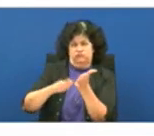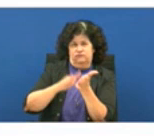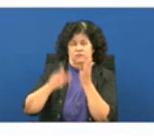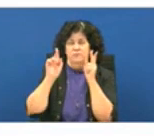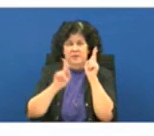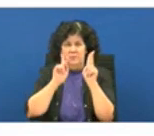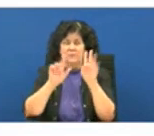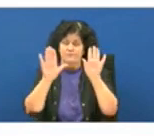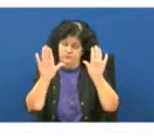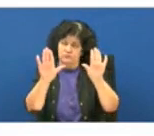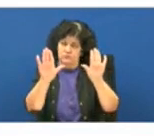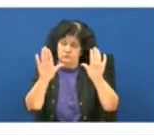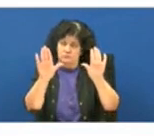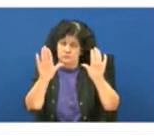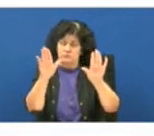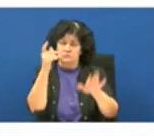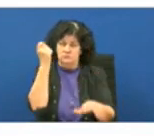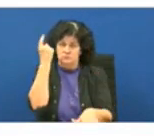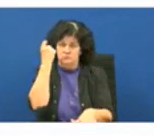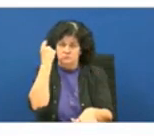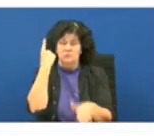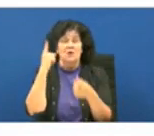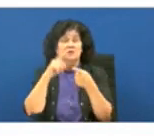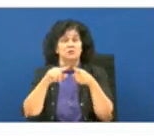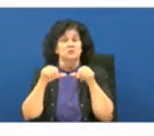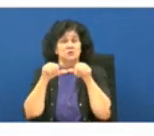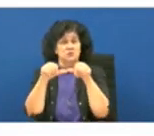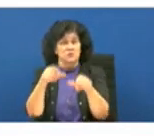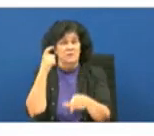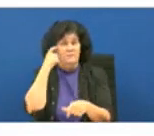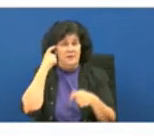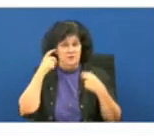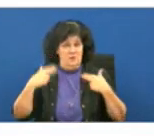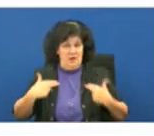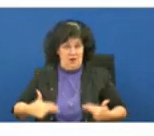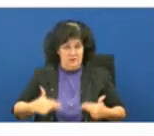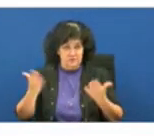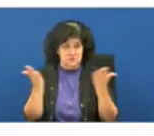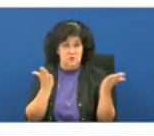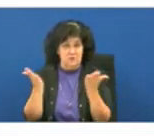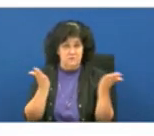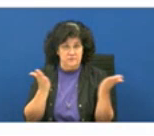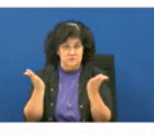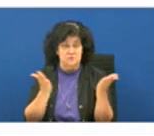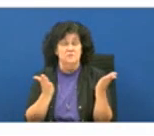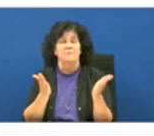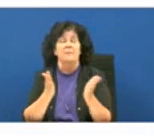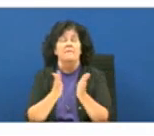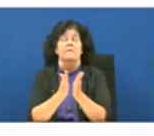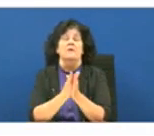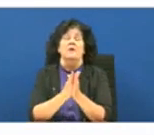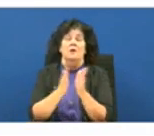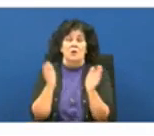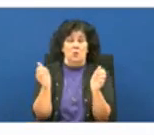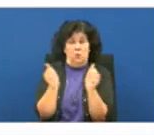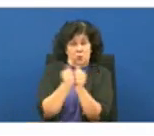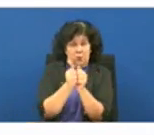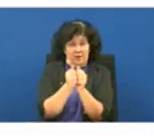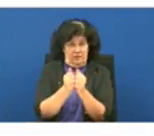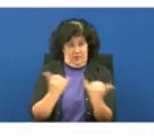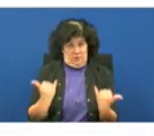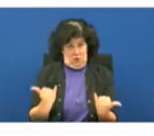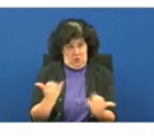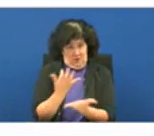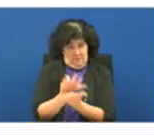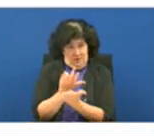me be clear with that in order to continue mental health and substance use services and align the facility with the current funding